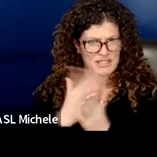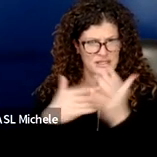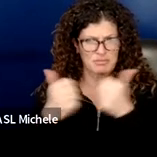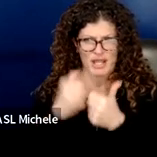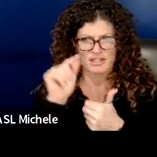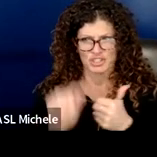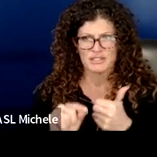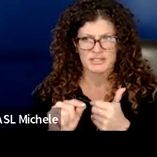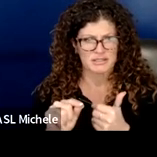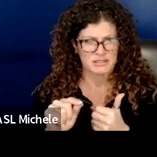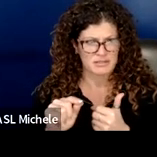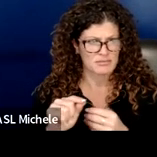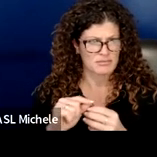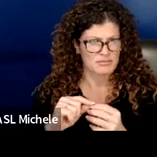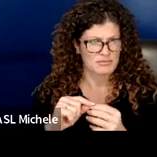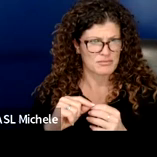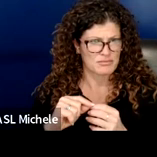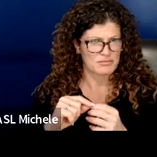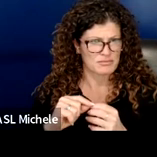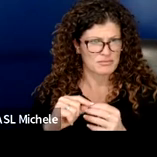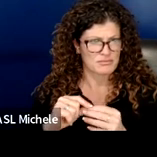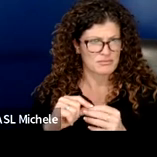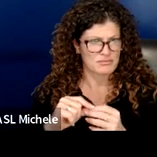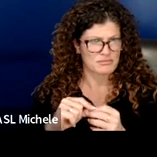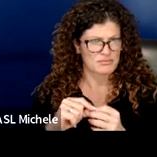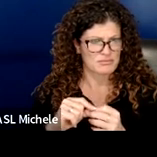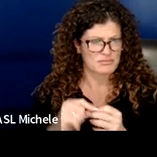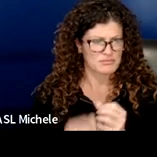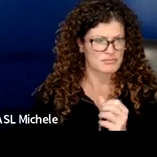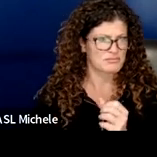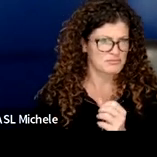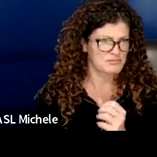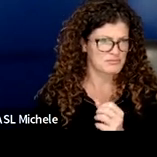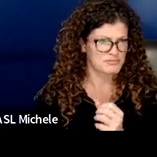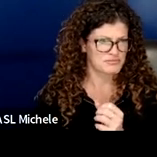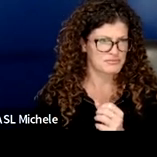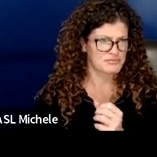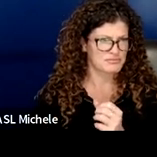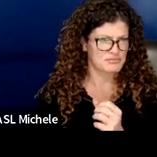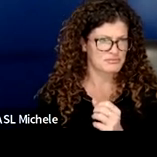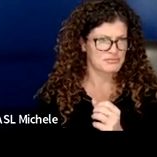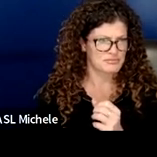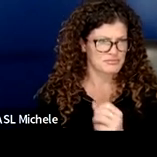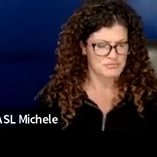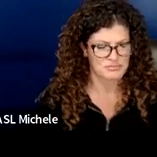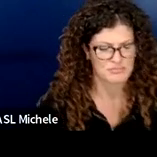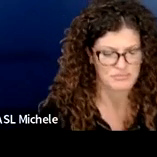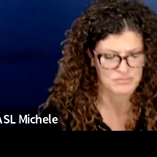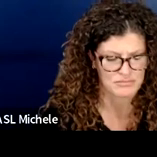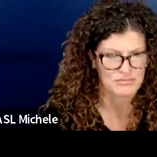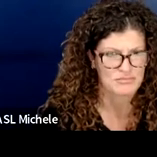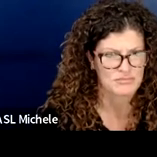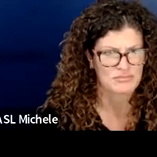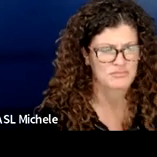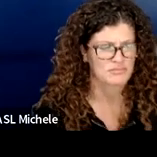we wanted to highlight um is under the last bullet we wanted someone who has effectively addressed some of the specific types of